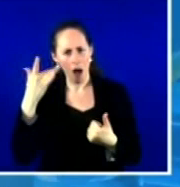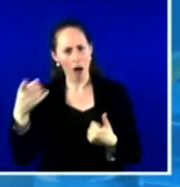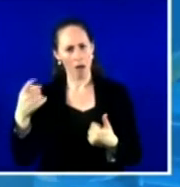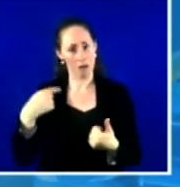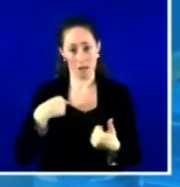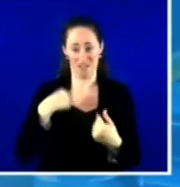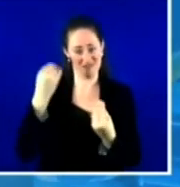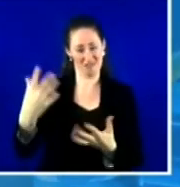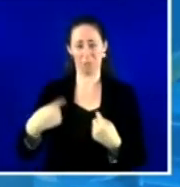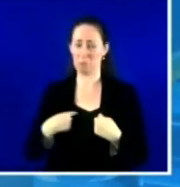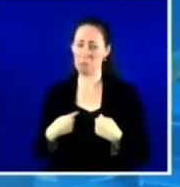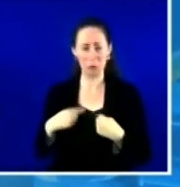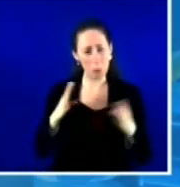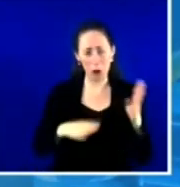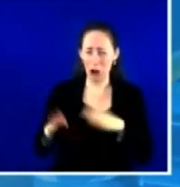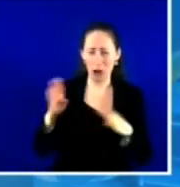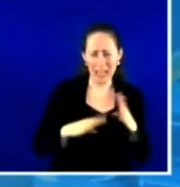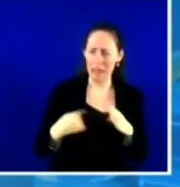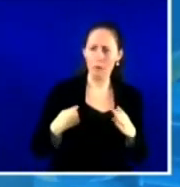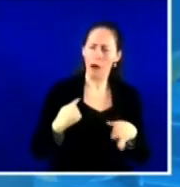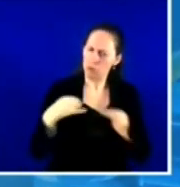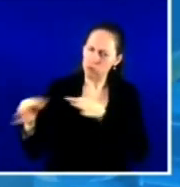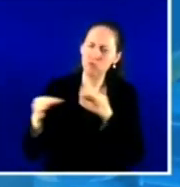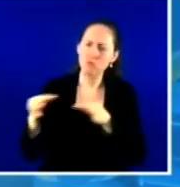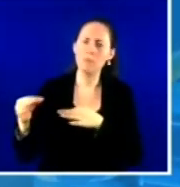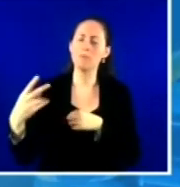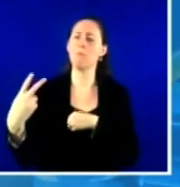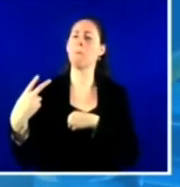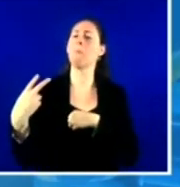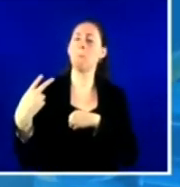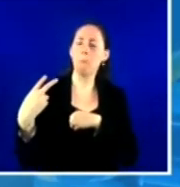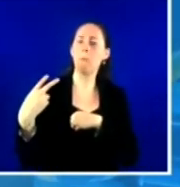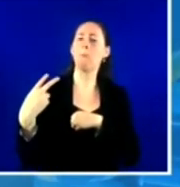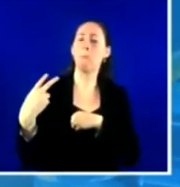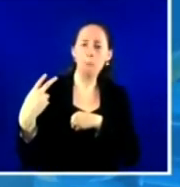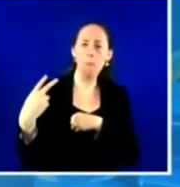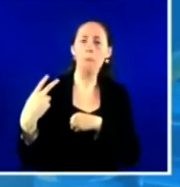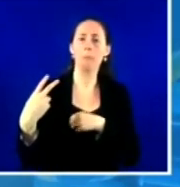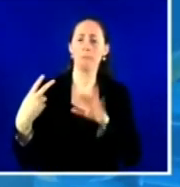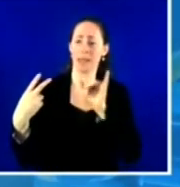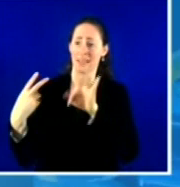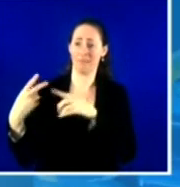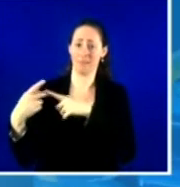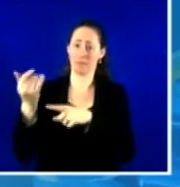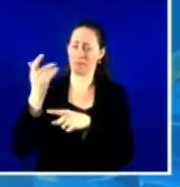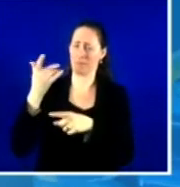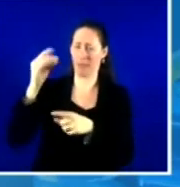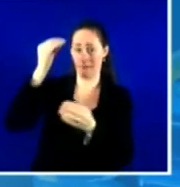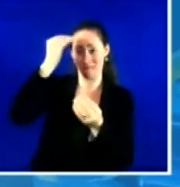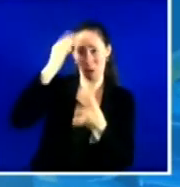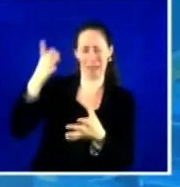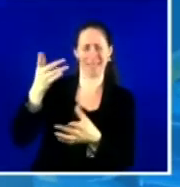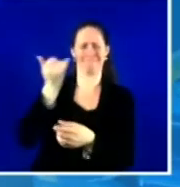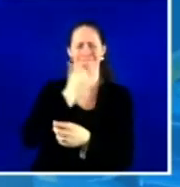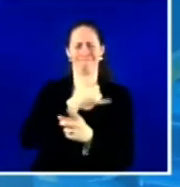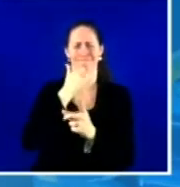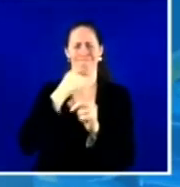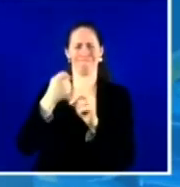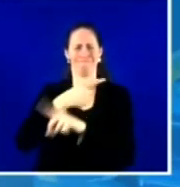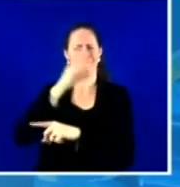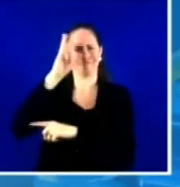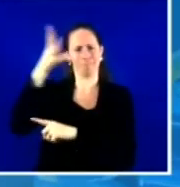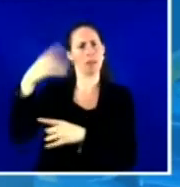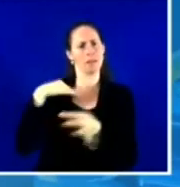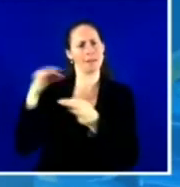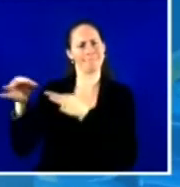course, reinforcing the, the misinformation we have, we have to be careful to do that too. And I, I think, you know, unfortunately social media is, is